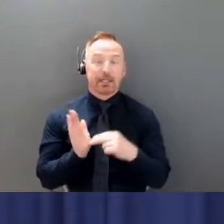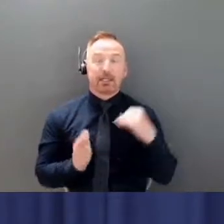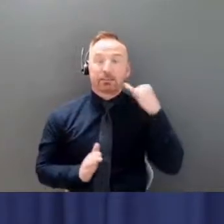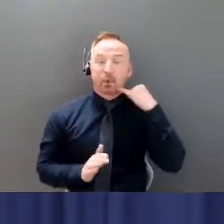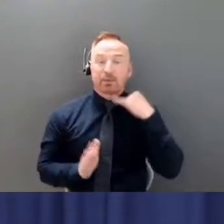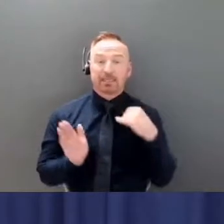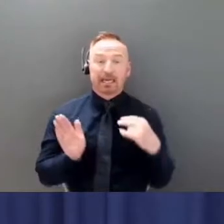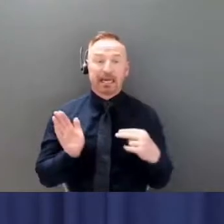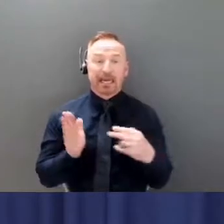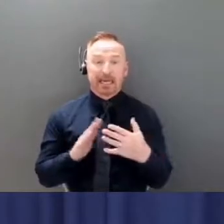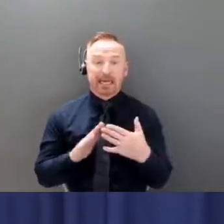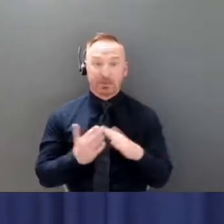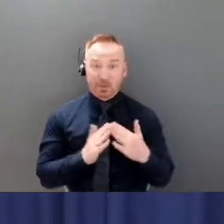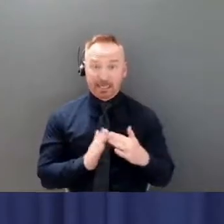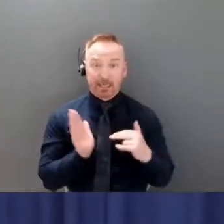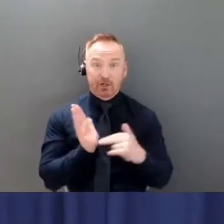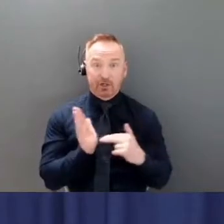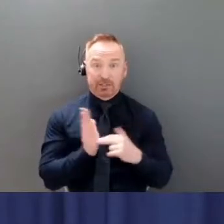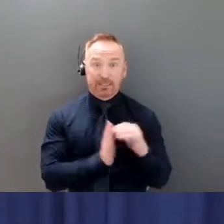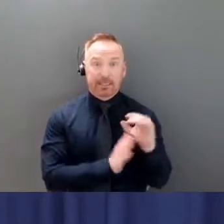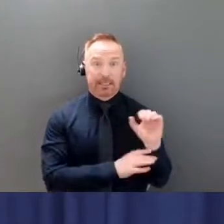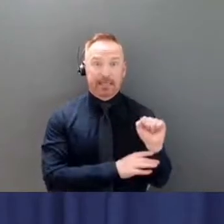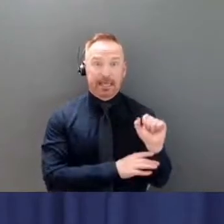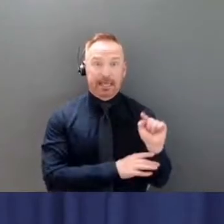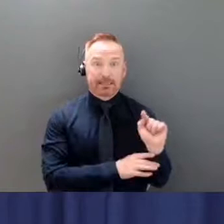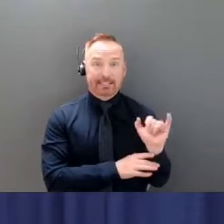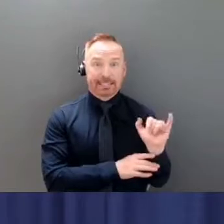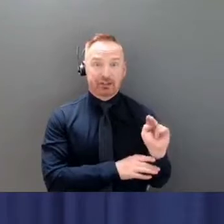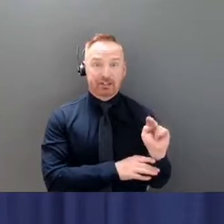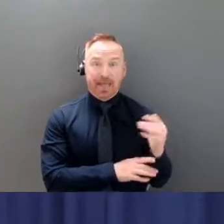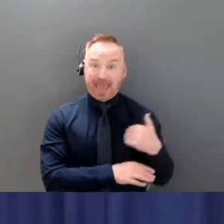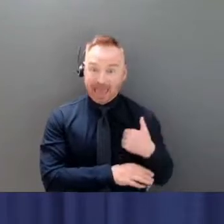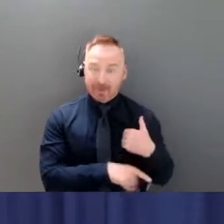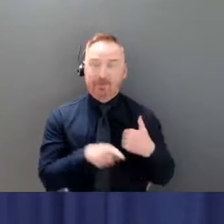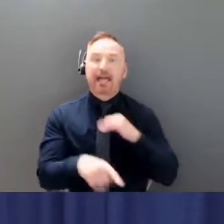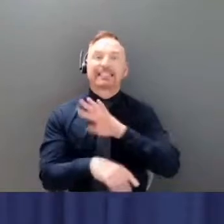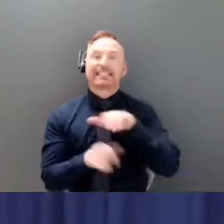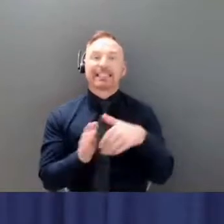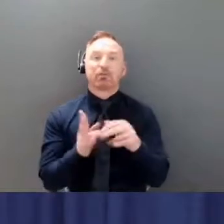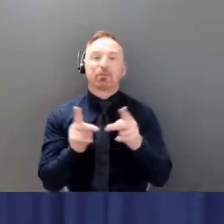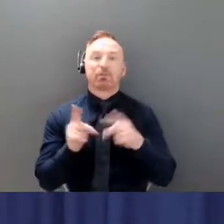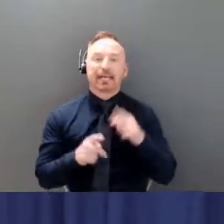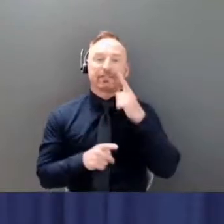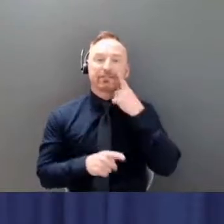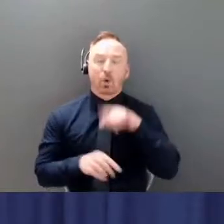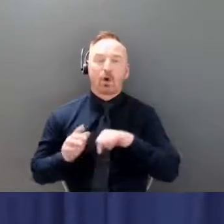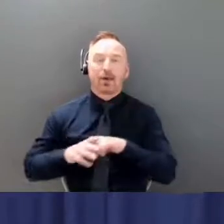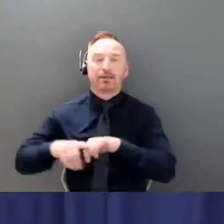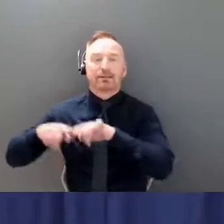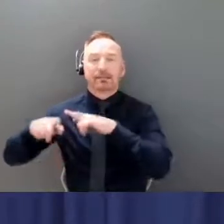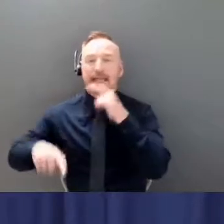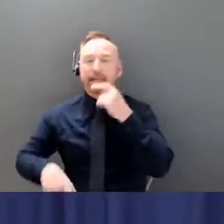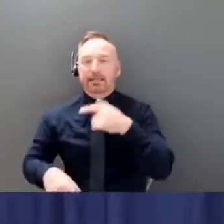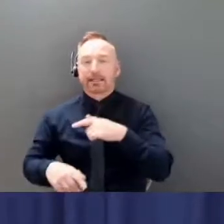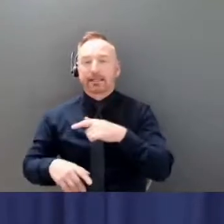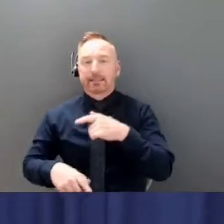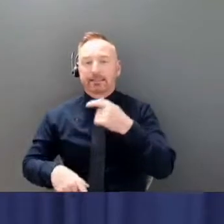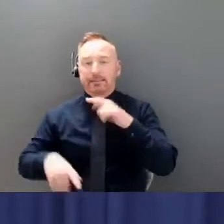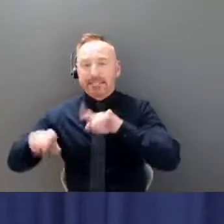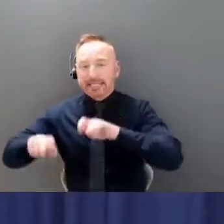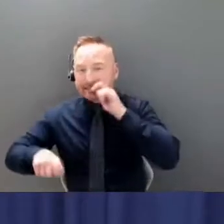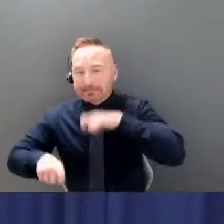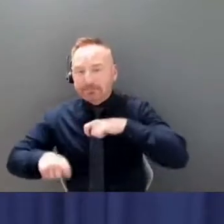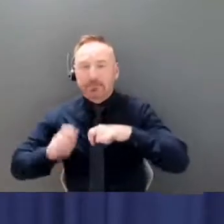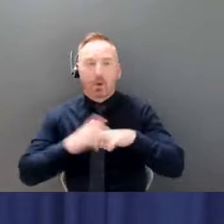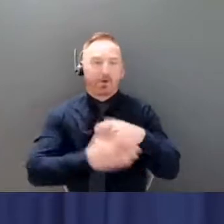that is the central place where testing and vaccination can happen and those kinds of services, as well as Dr.